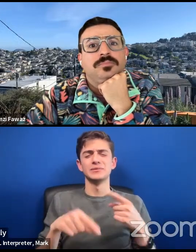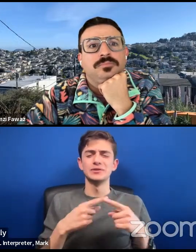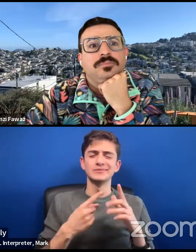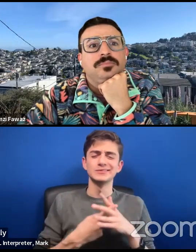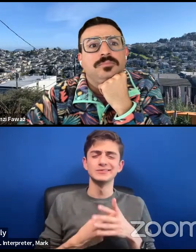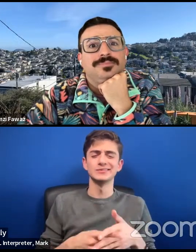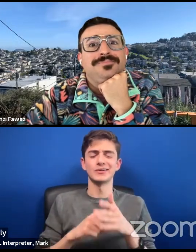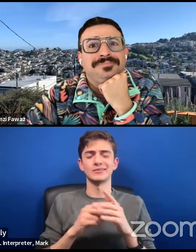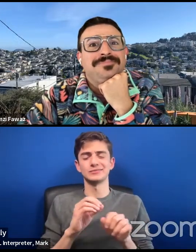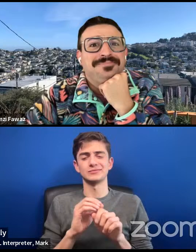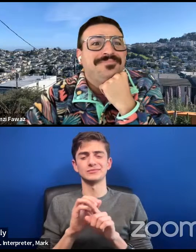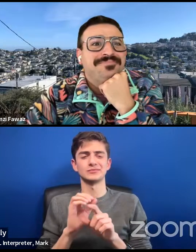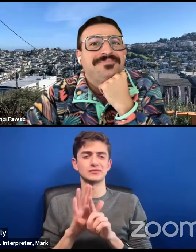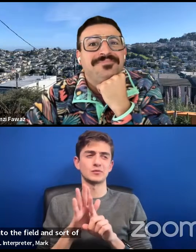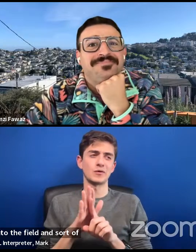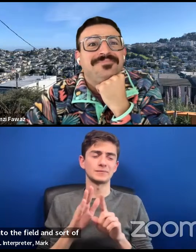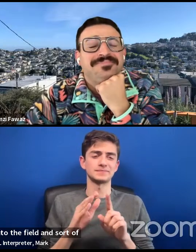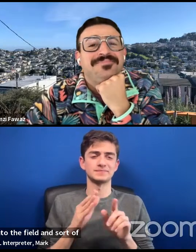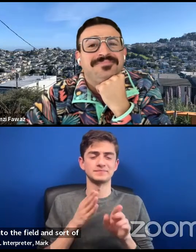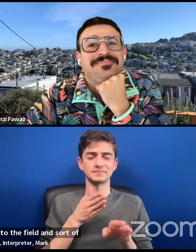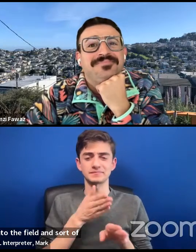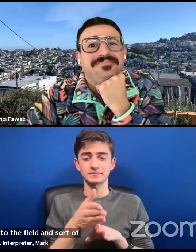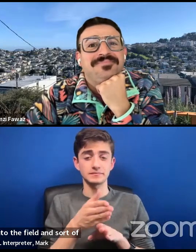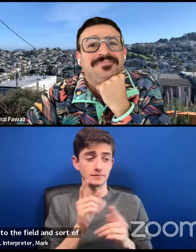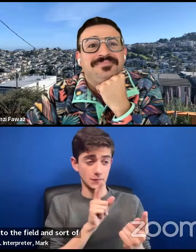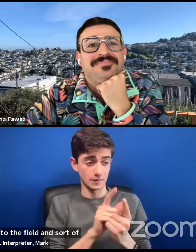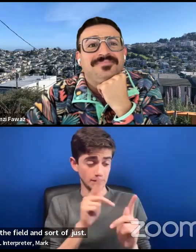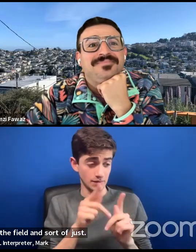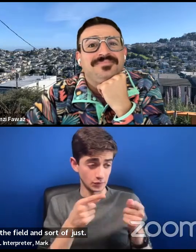hi to the people for the first time in their early work.